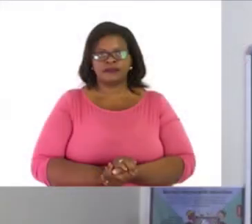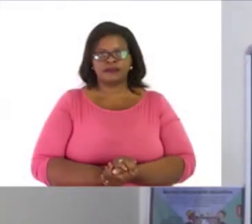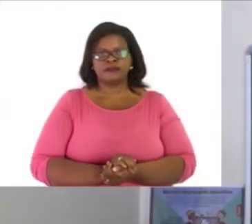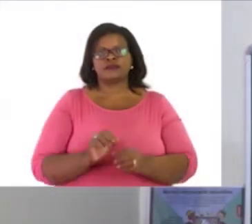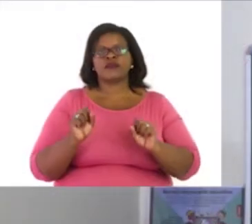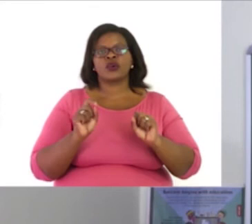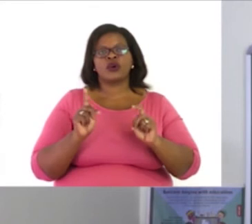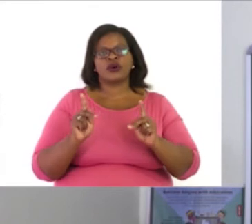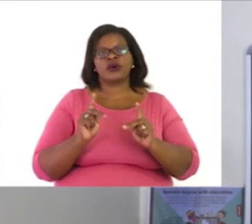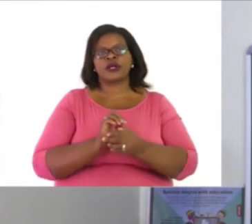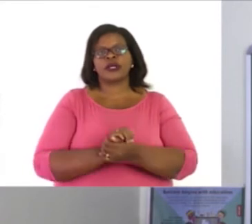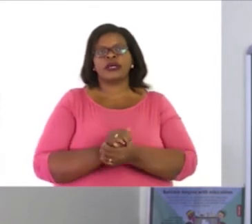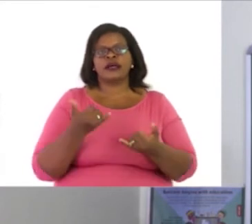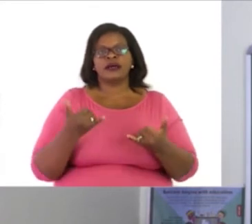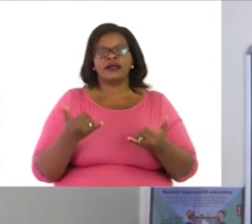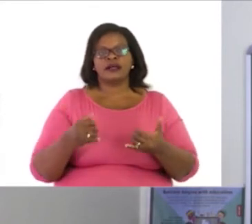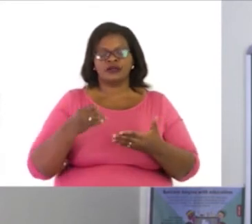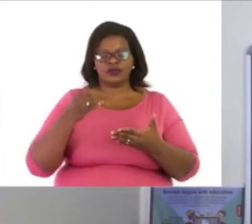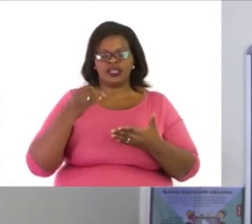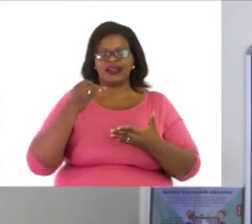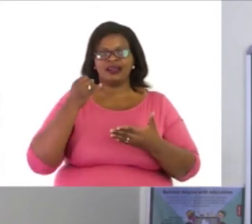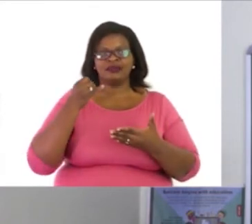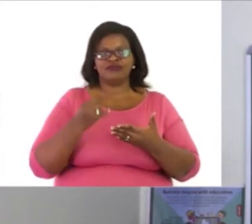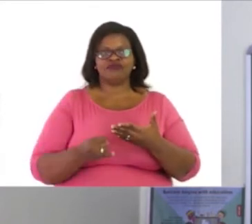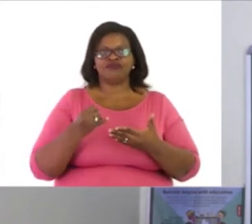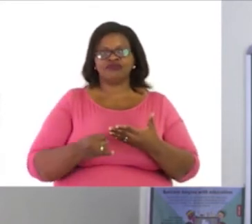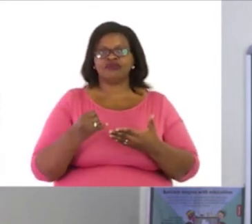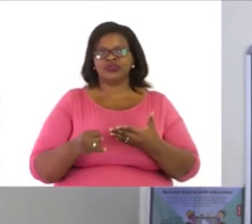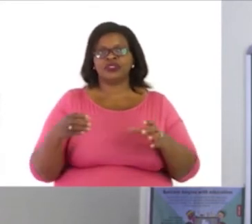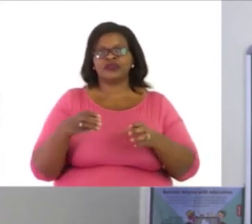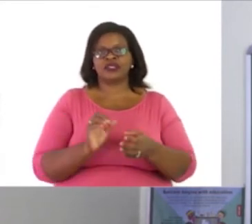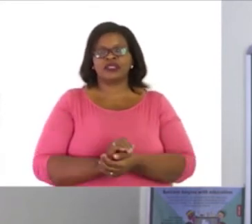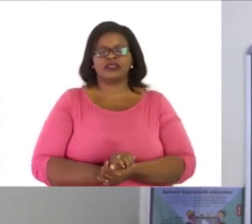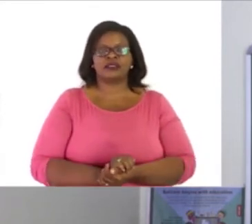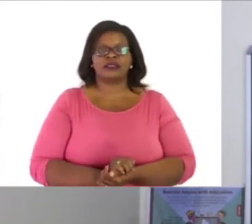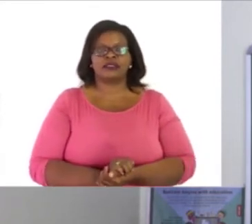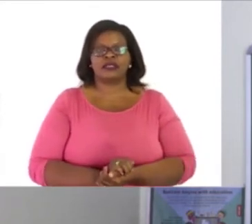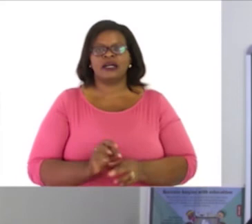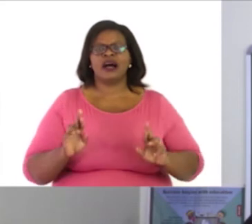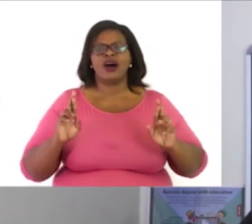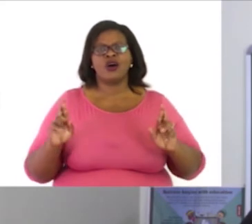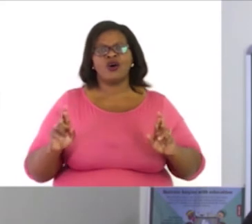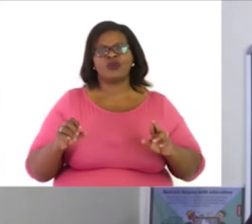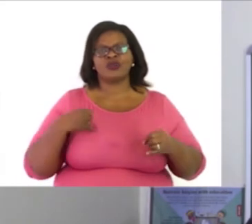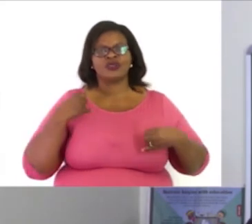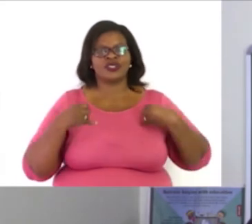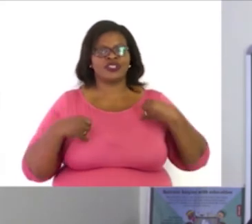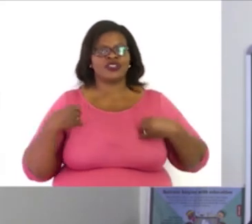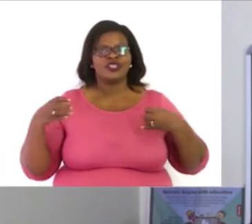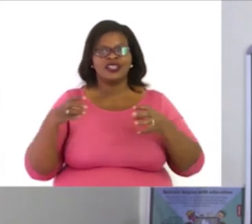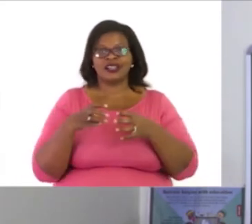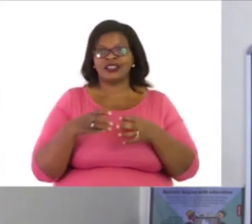Okay, guys, that brings us to the end of our class. I really hope you also enjoyed our class today. Chanel, did you